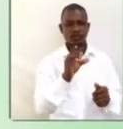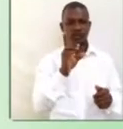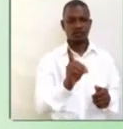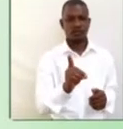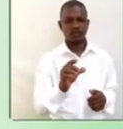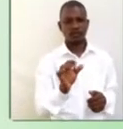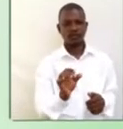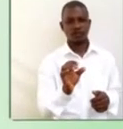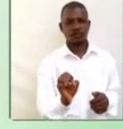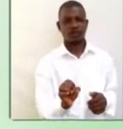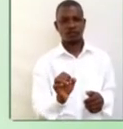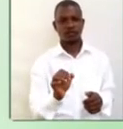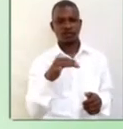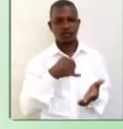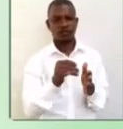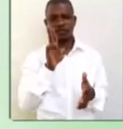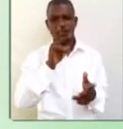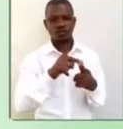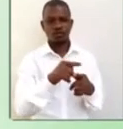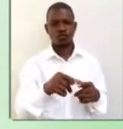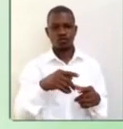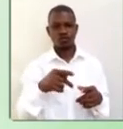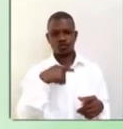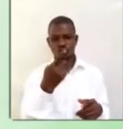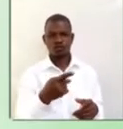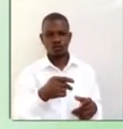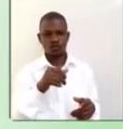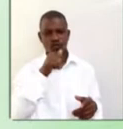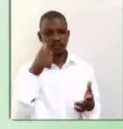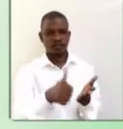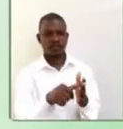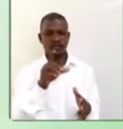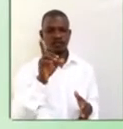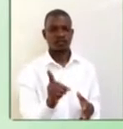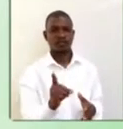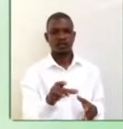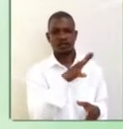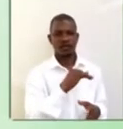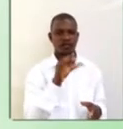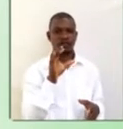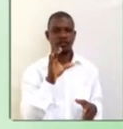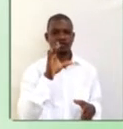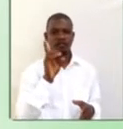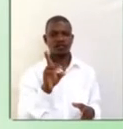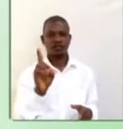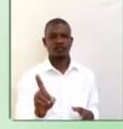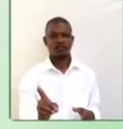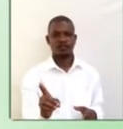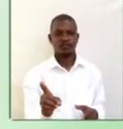D. It is used to pronounce letters D and D-D.